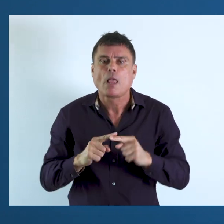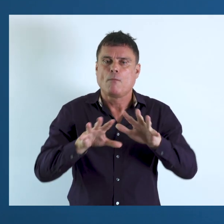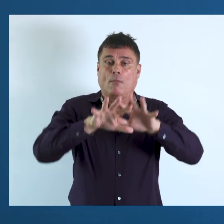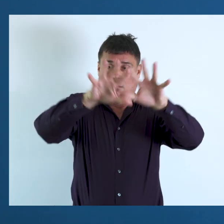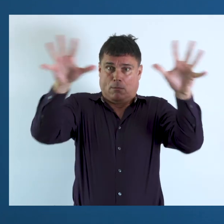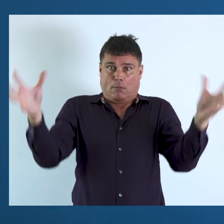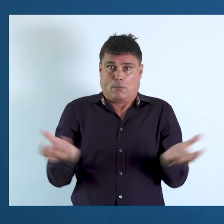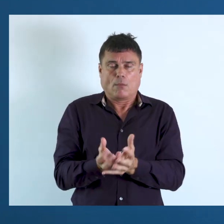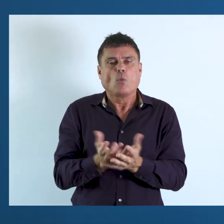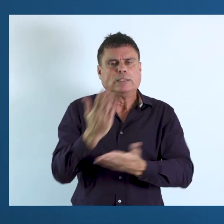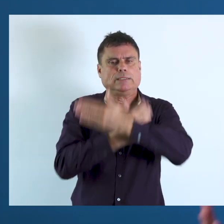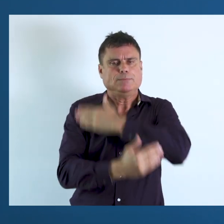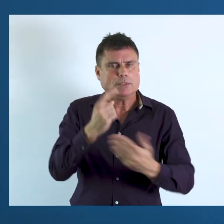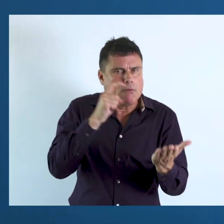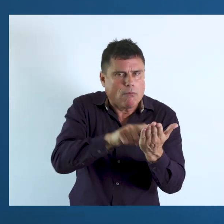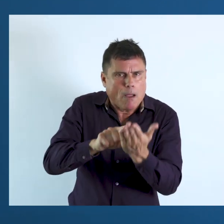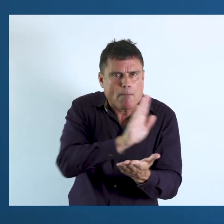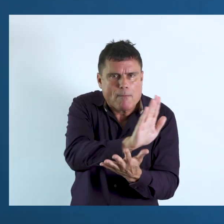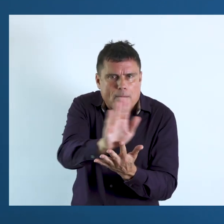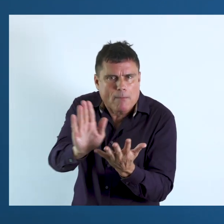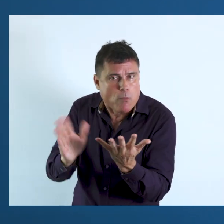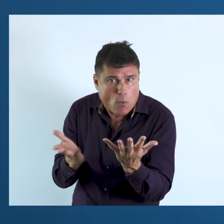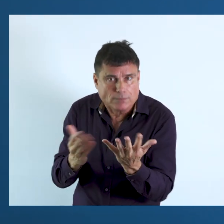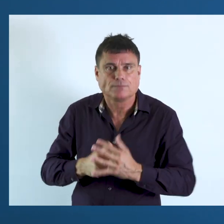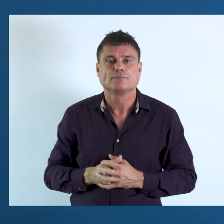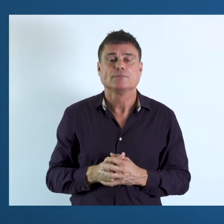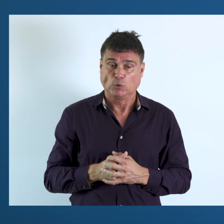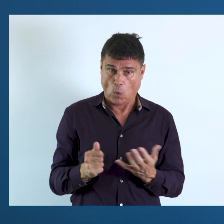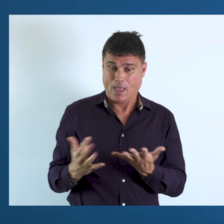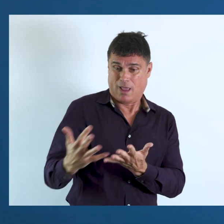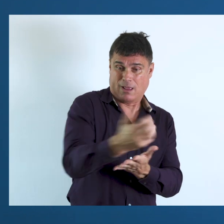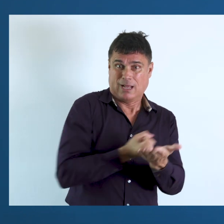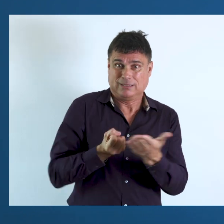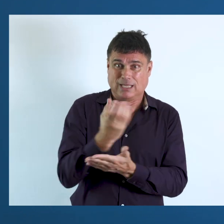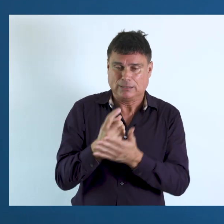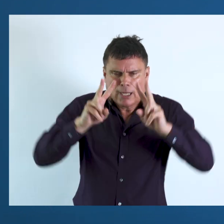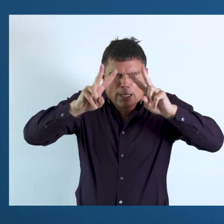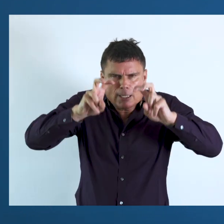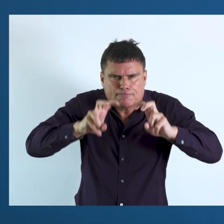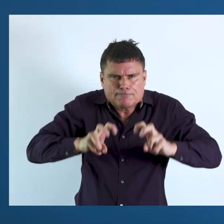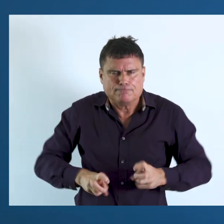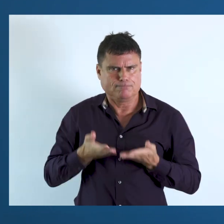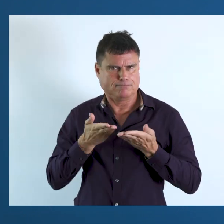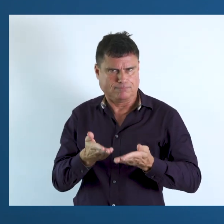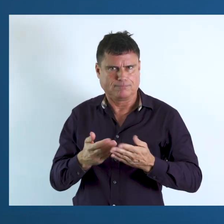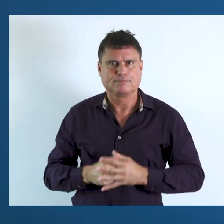And we can provide an overall disability identifier based on cut-offs